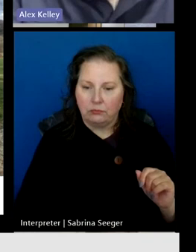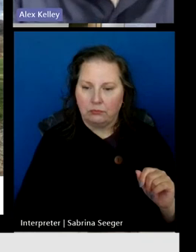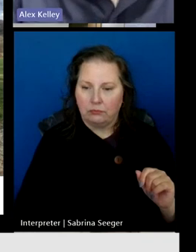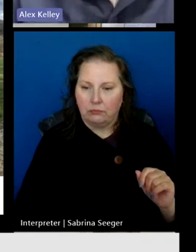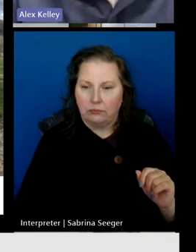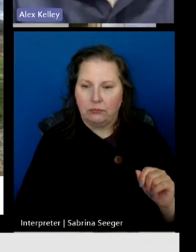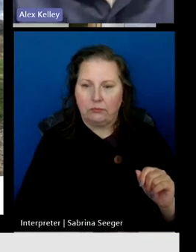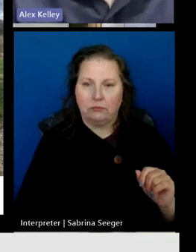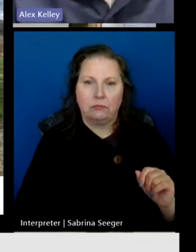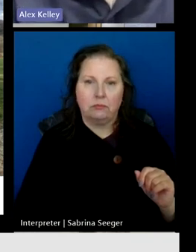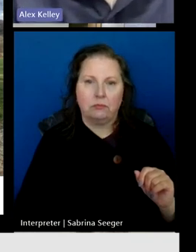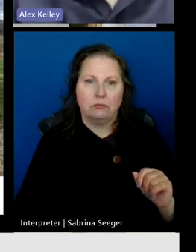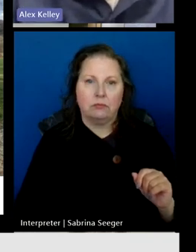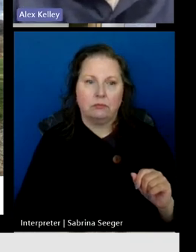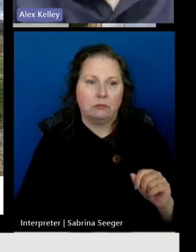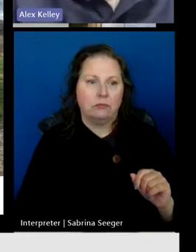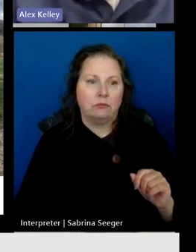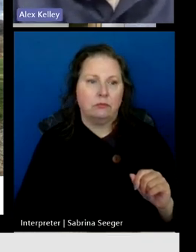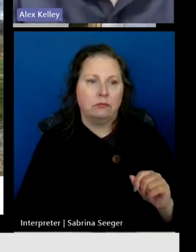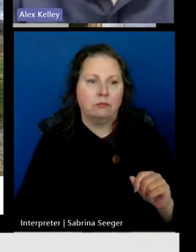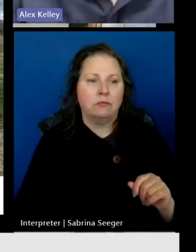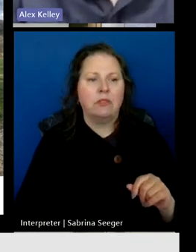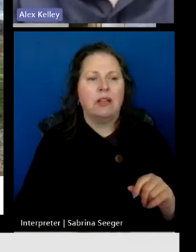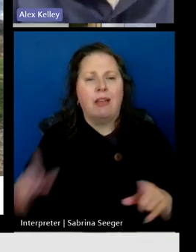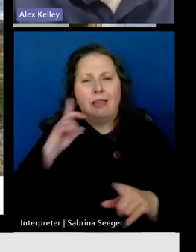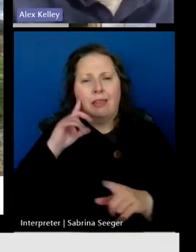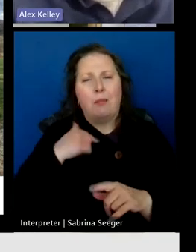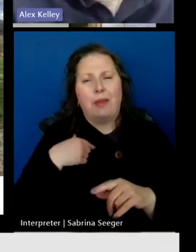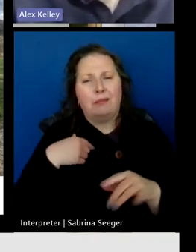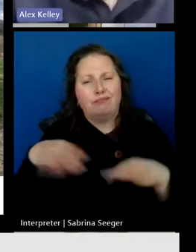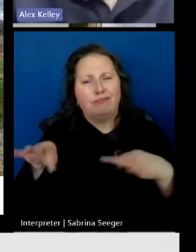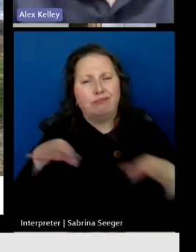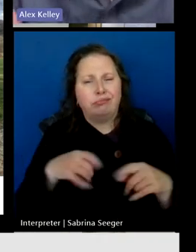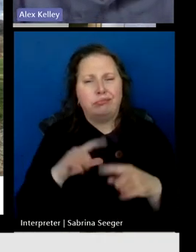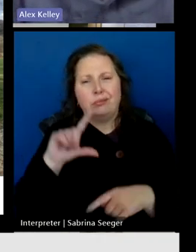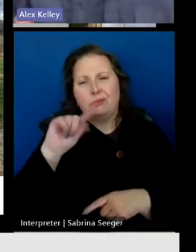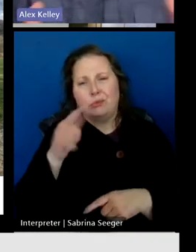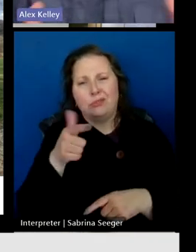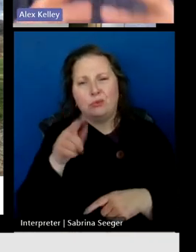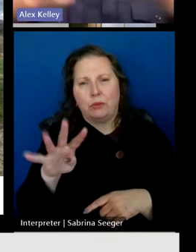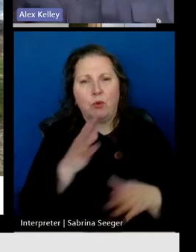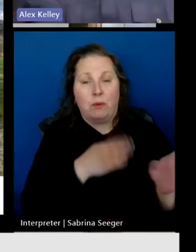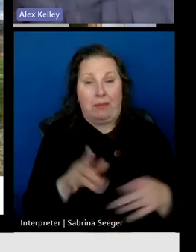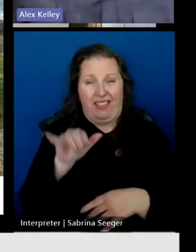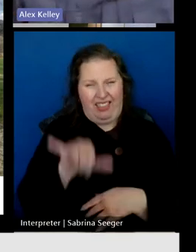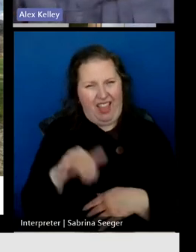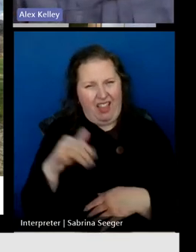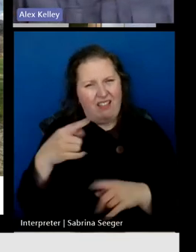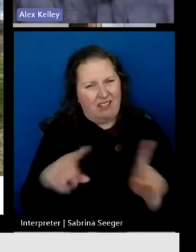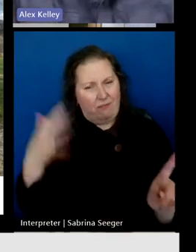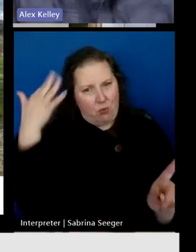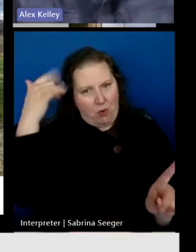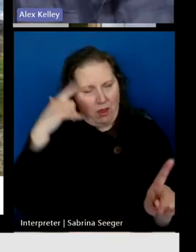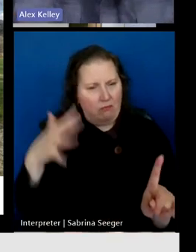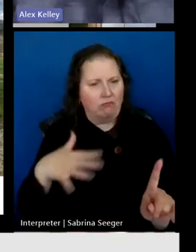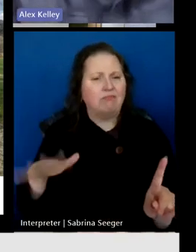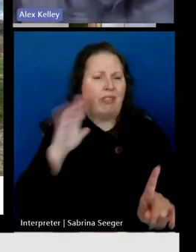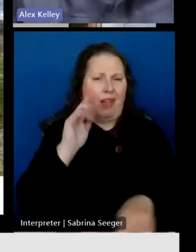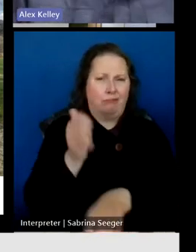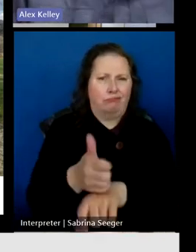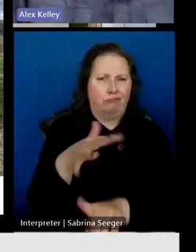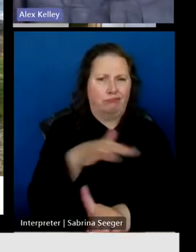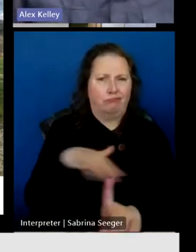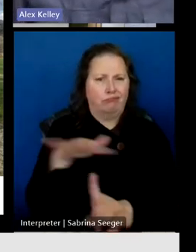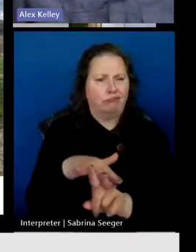So I'm going to start by giving a little context about the 2024 plan, why this plan is different, what the landscape is that this plan